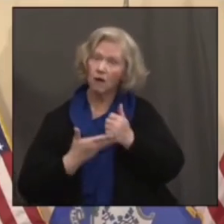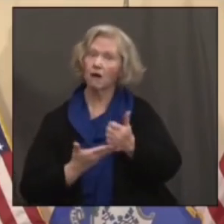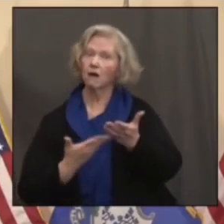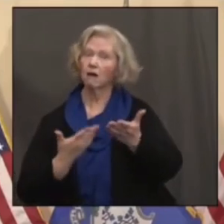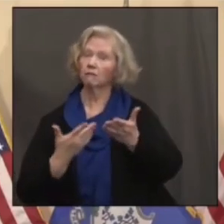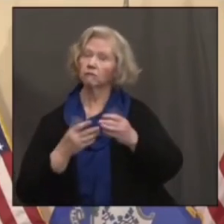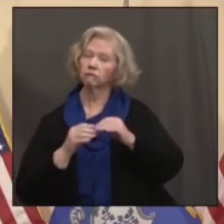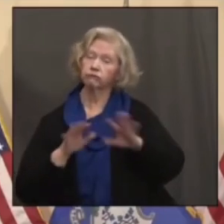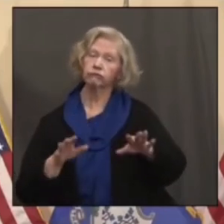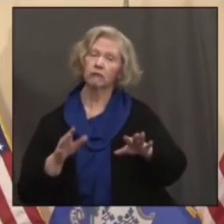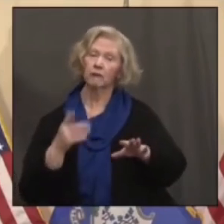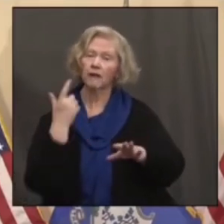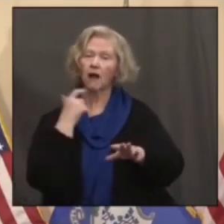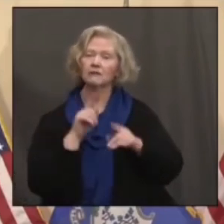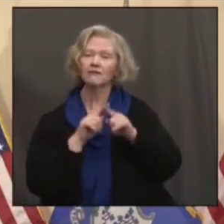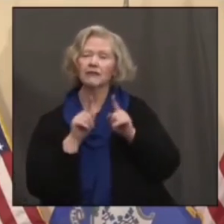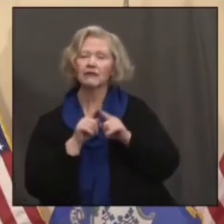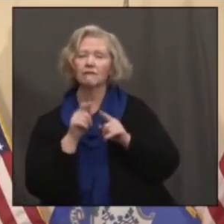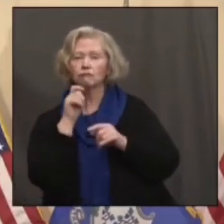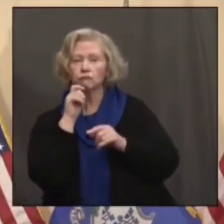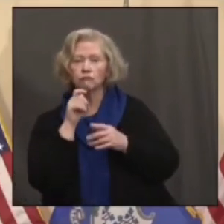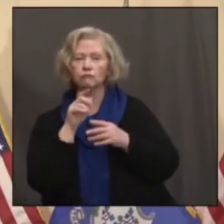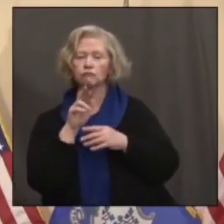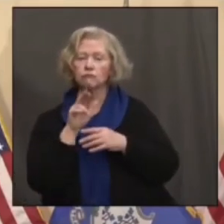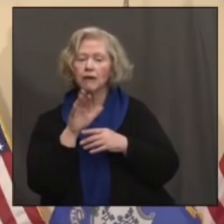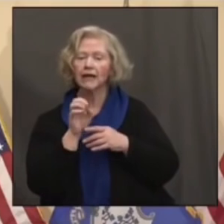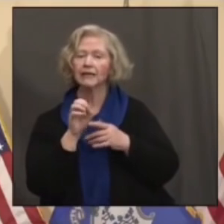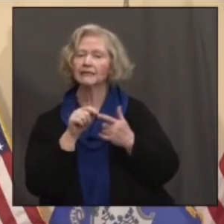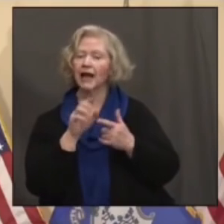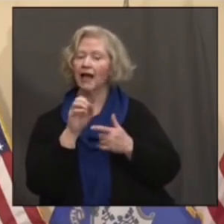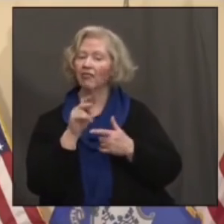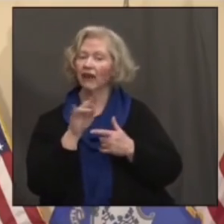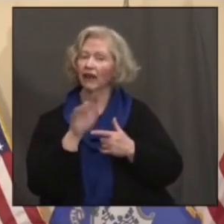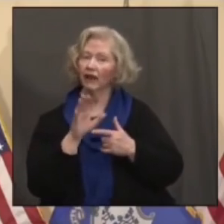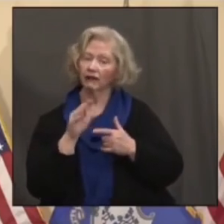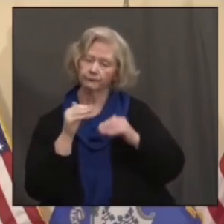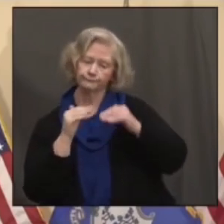racial and ethnic inequities or disparities?